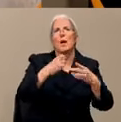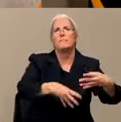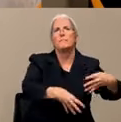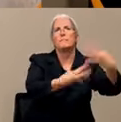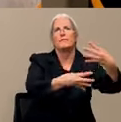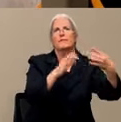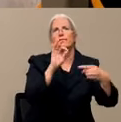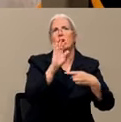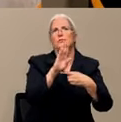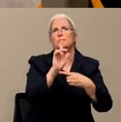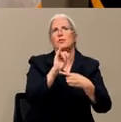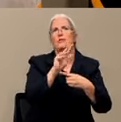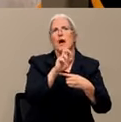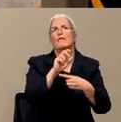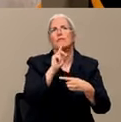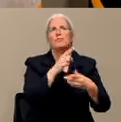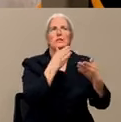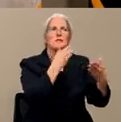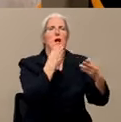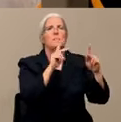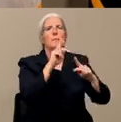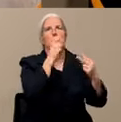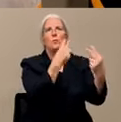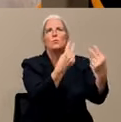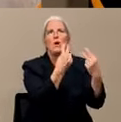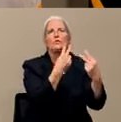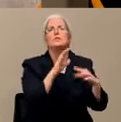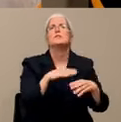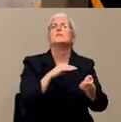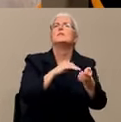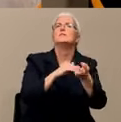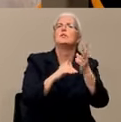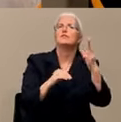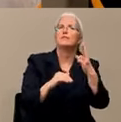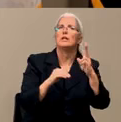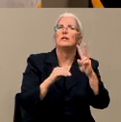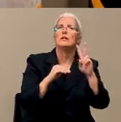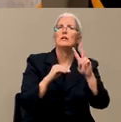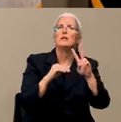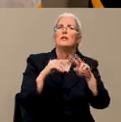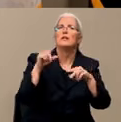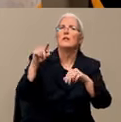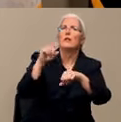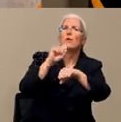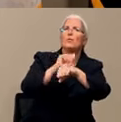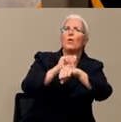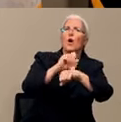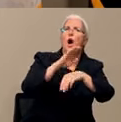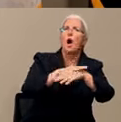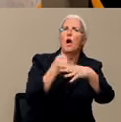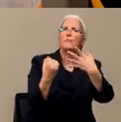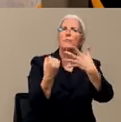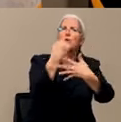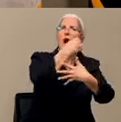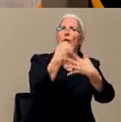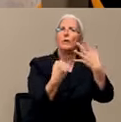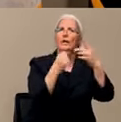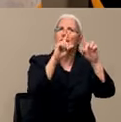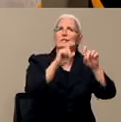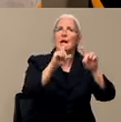as quickly as we can. So Dr. V, are you working on priority testing for first responders? So